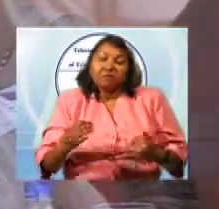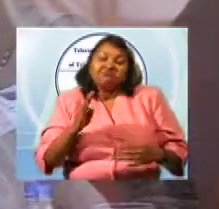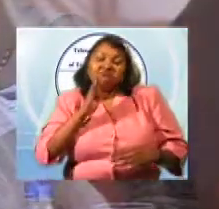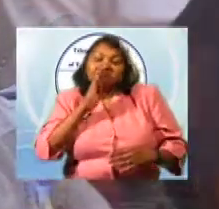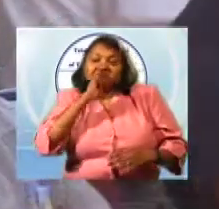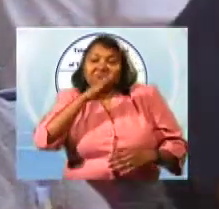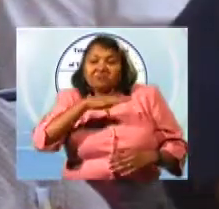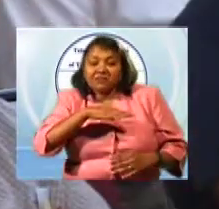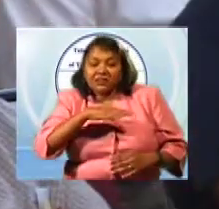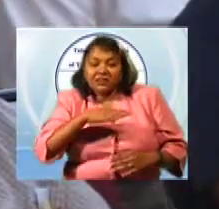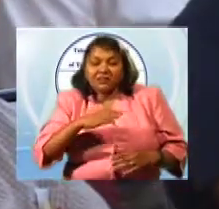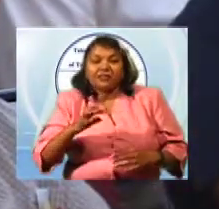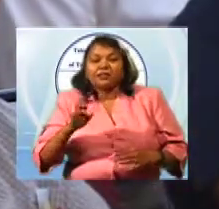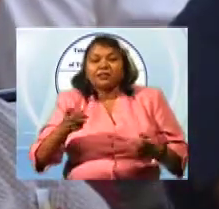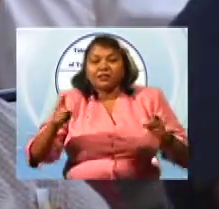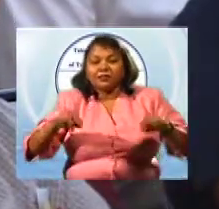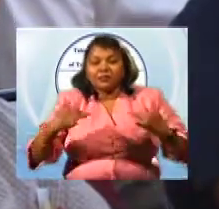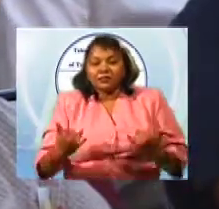a sobering reality.